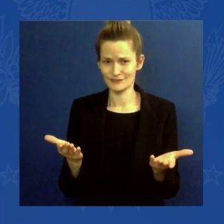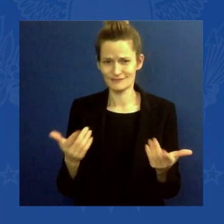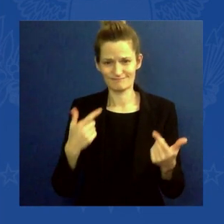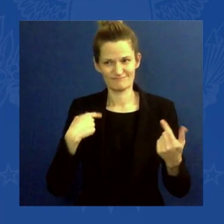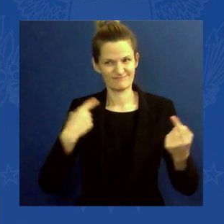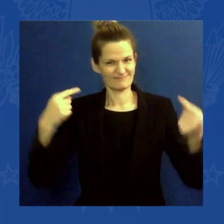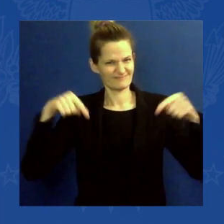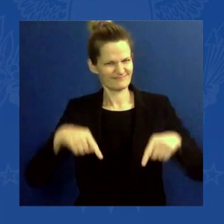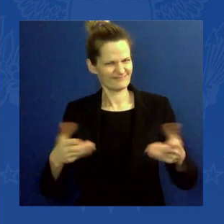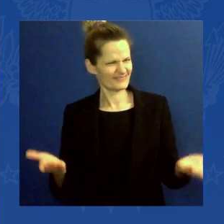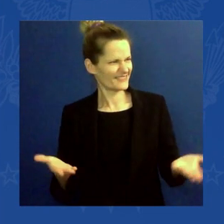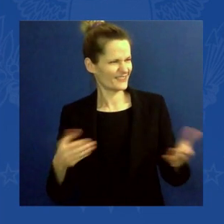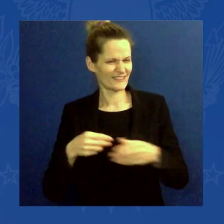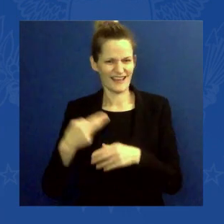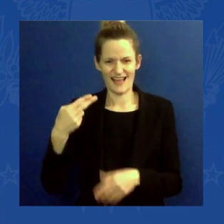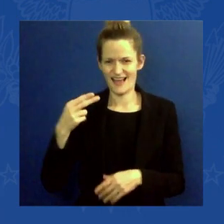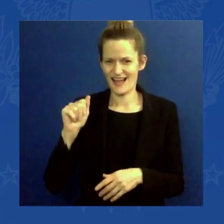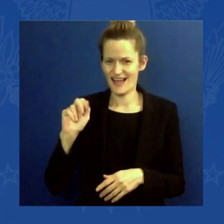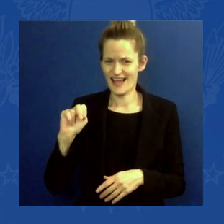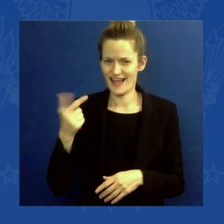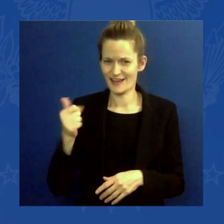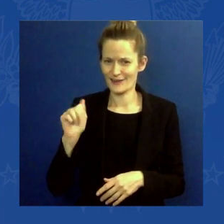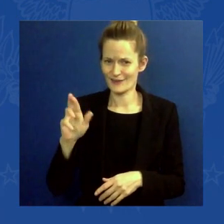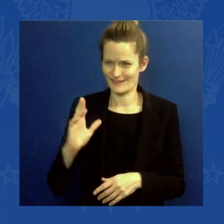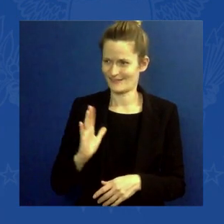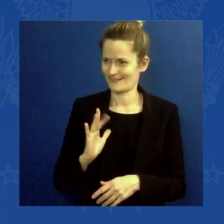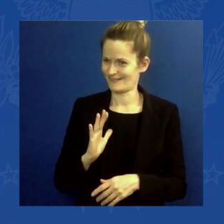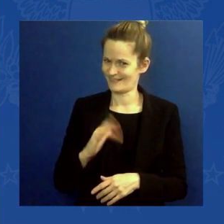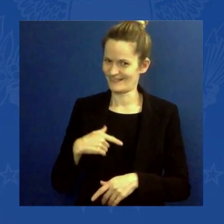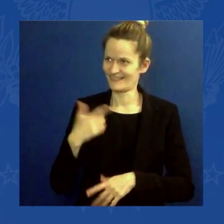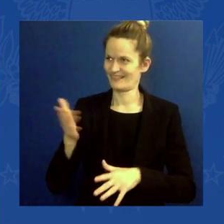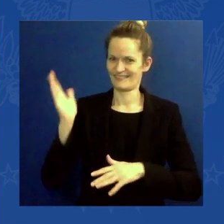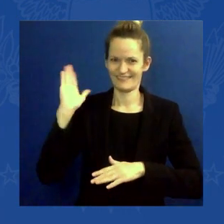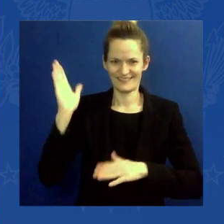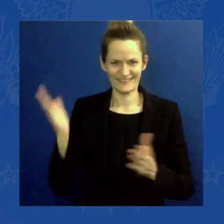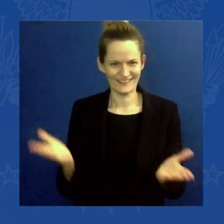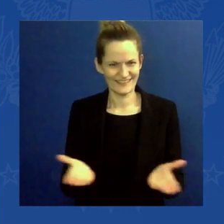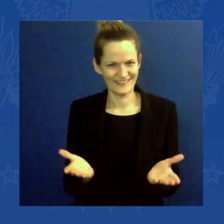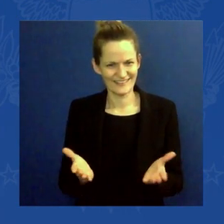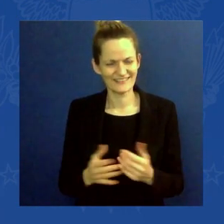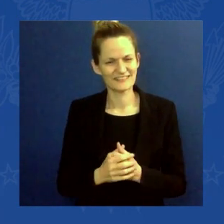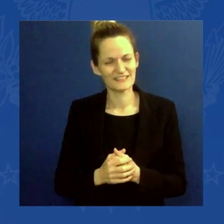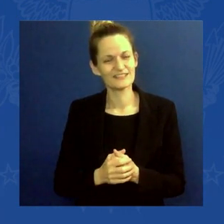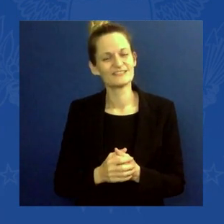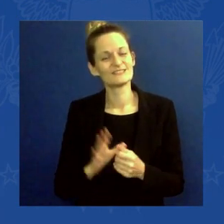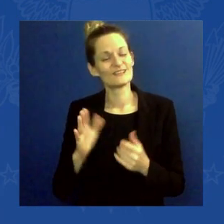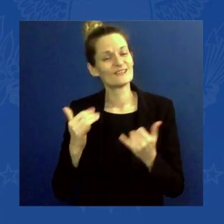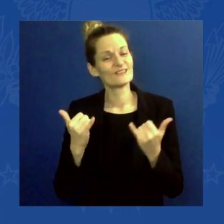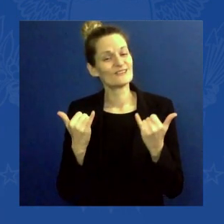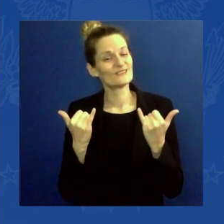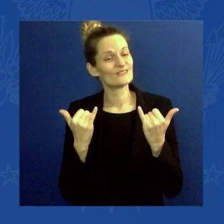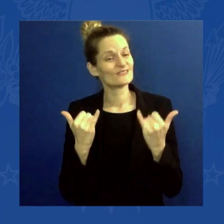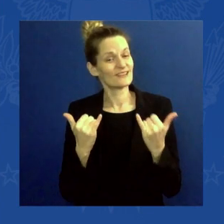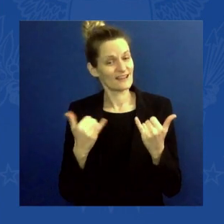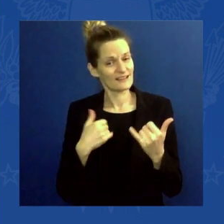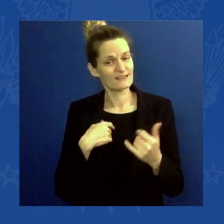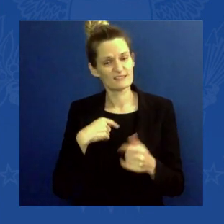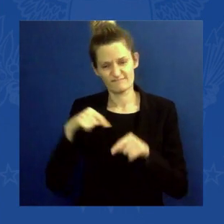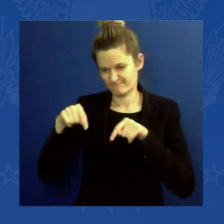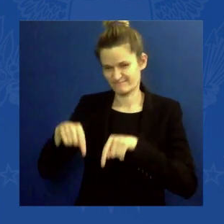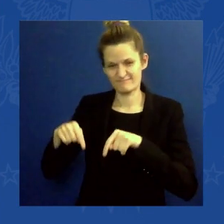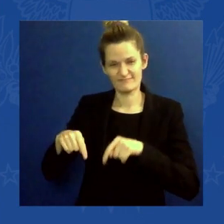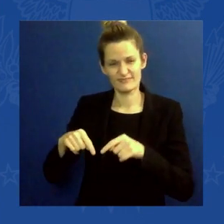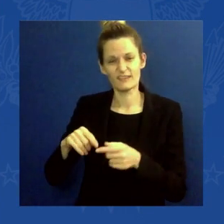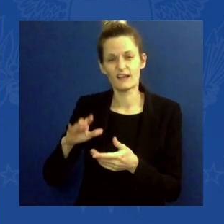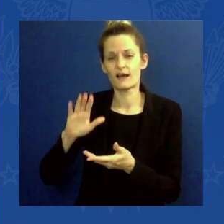Earlier today, we were briefed by the National Interagency Fire Center in Boise, Idaho. The center